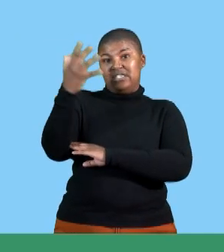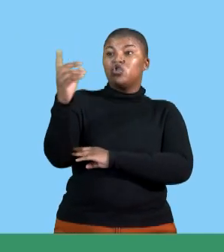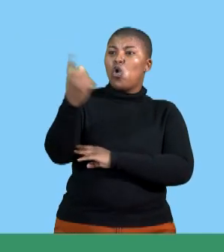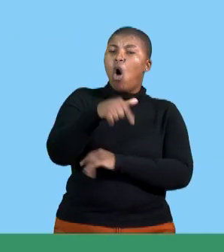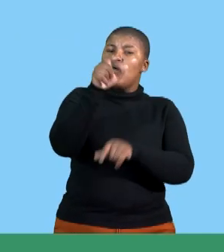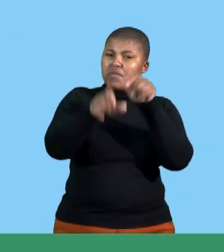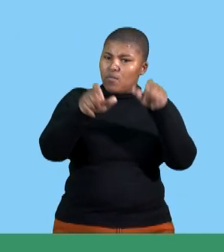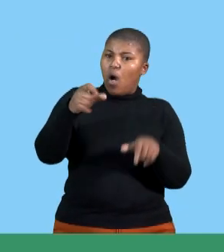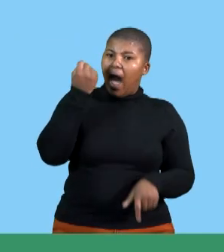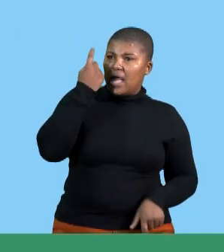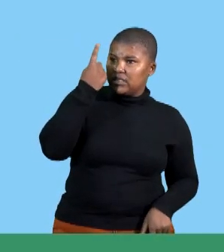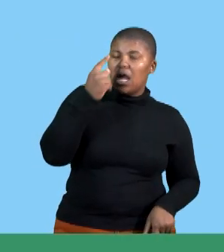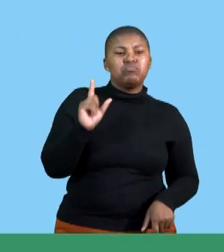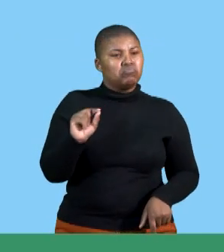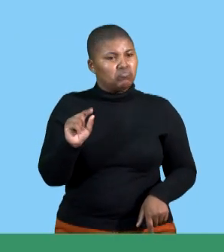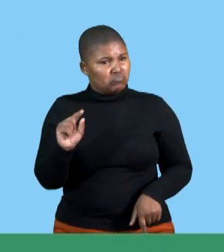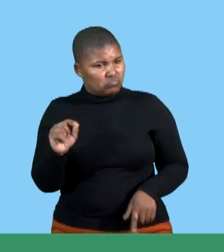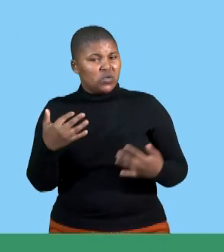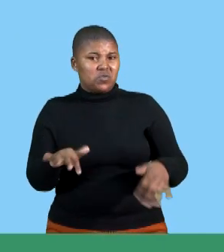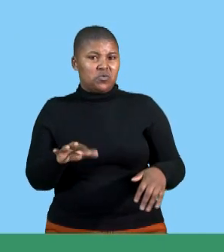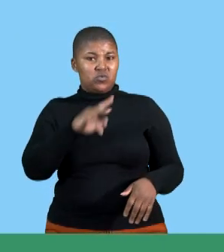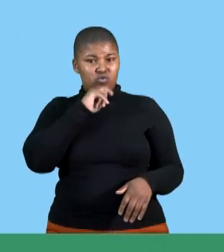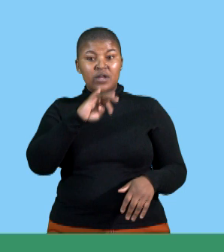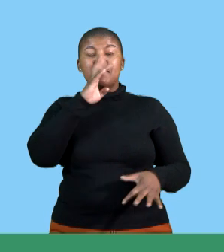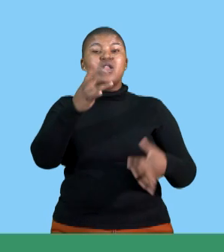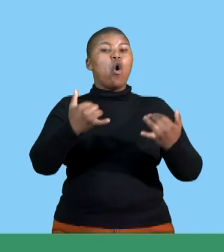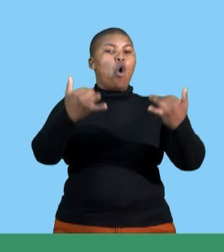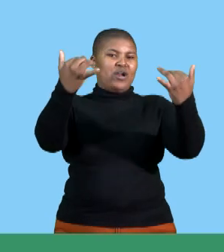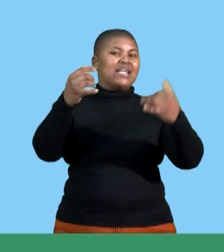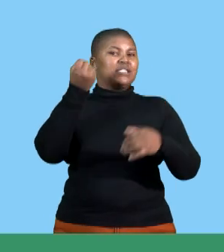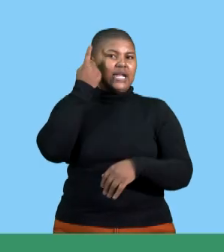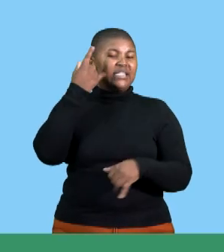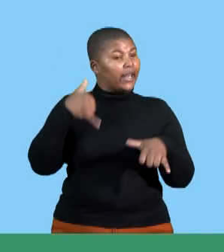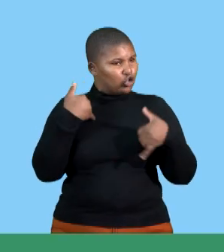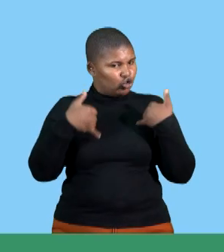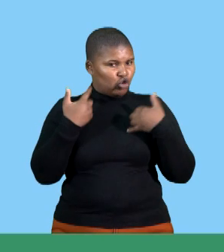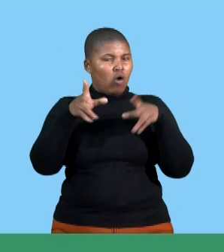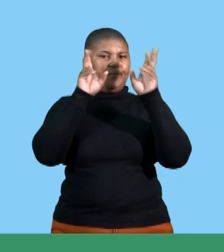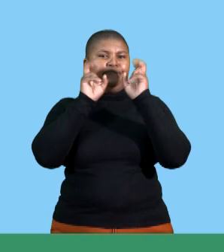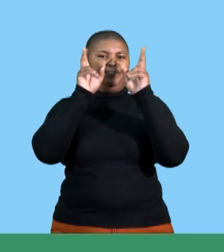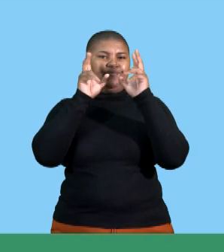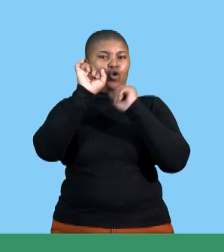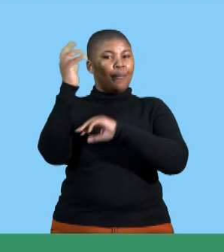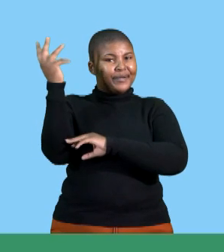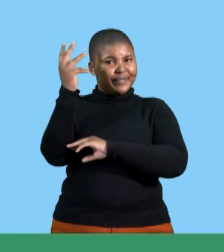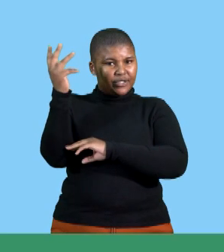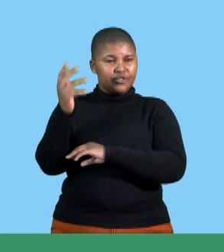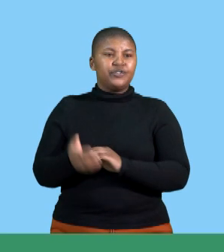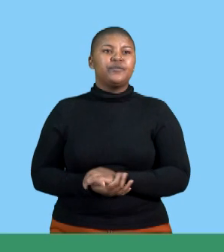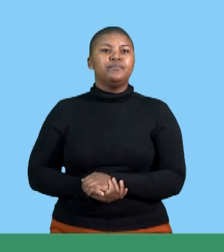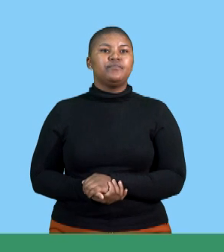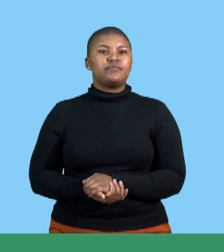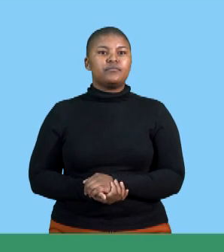Everybody will understand and everybody is interested. So you are bringing your audience closer so that they enjoy your presentation.